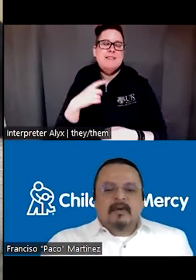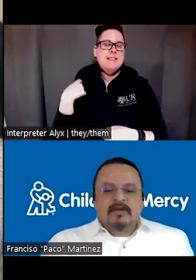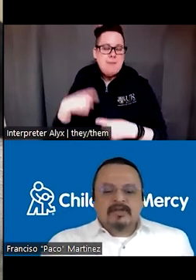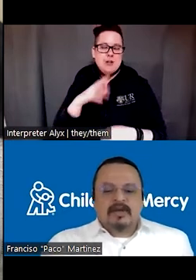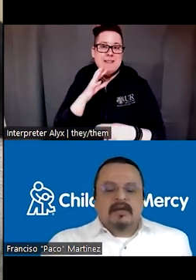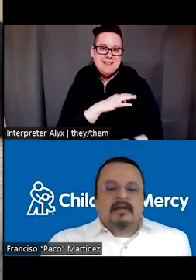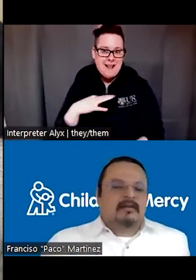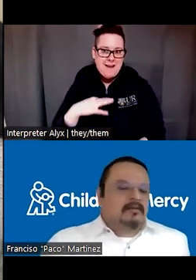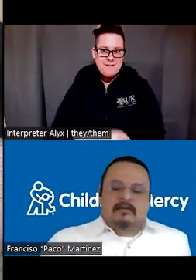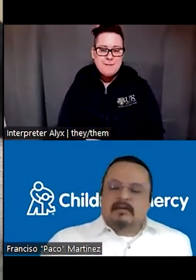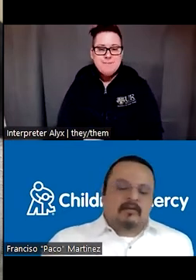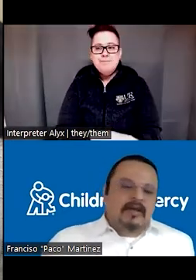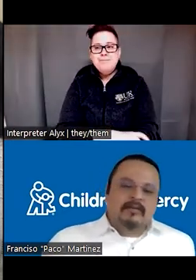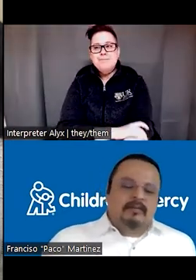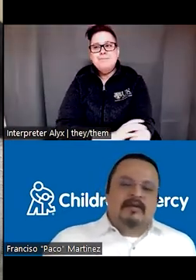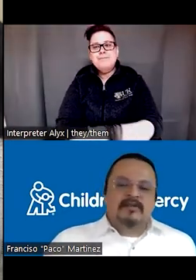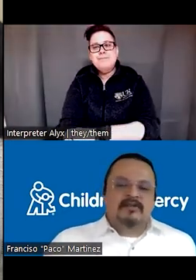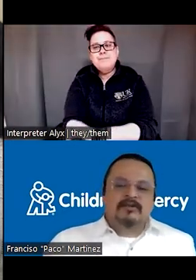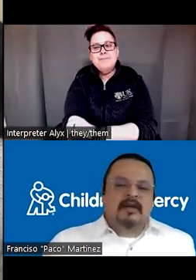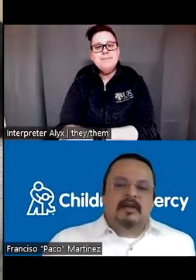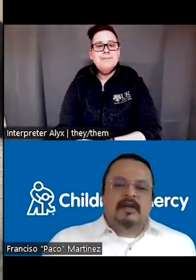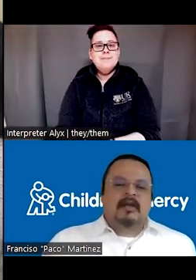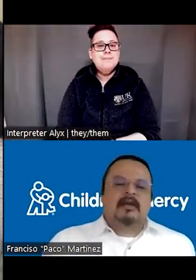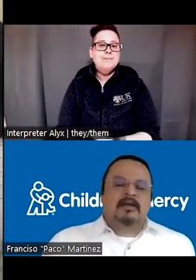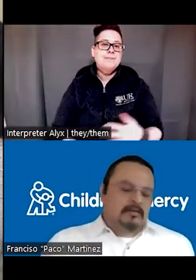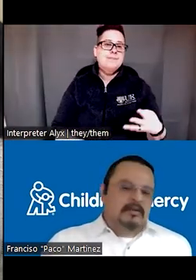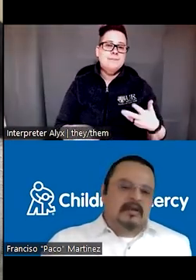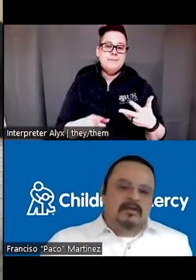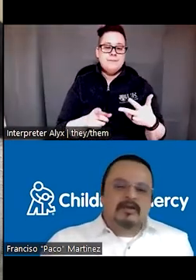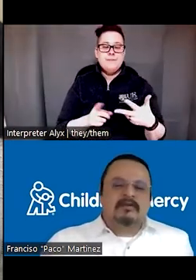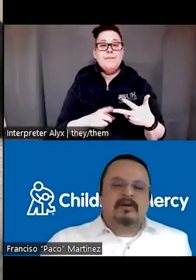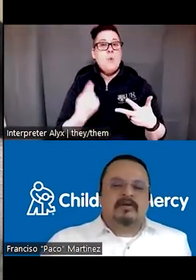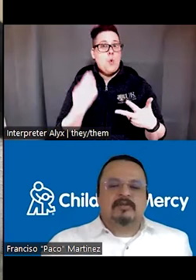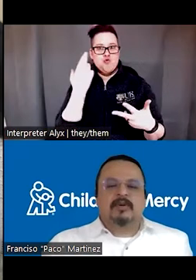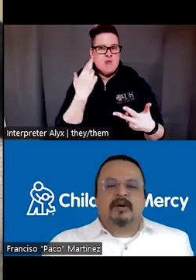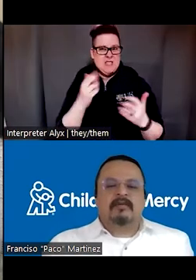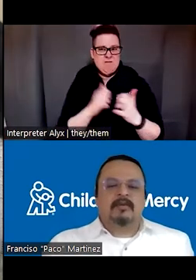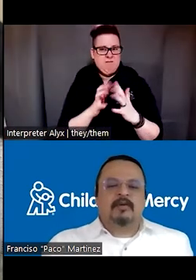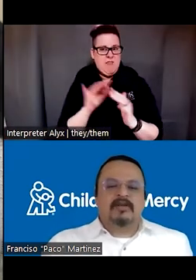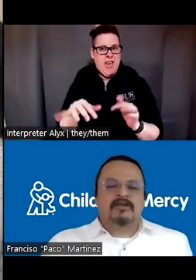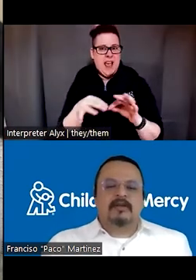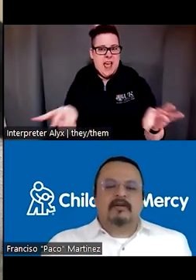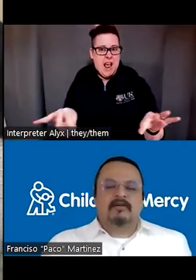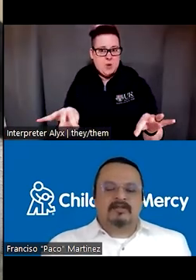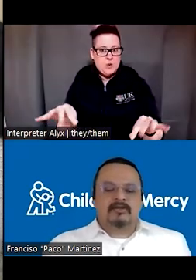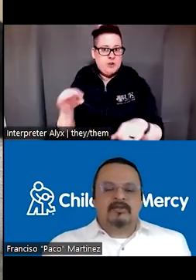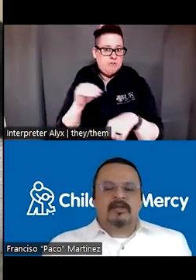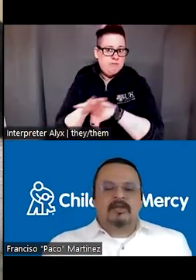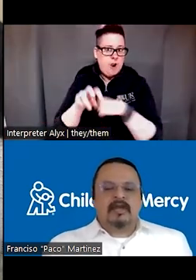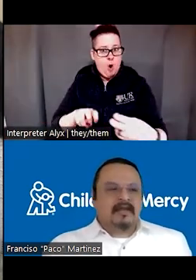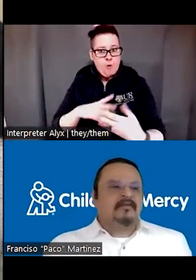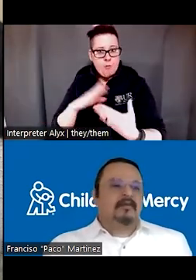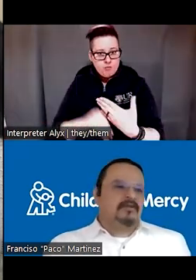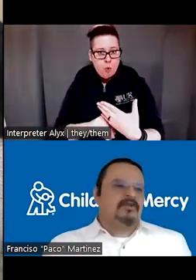We also one of the main reasons to create the cultural language coaching program was to professionalize language use.